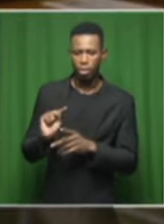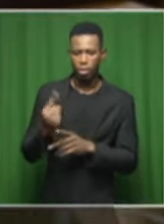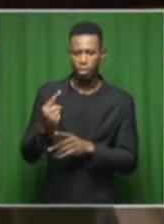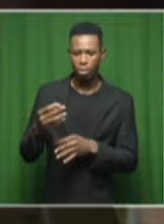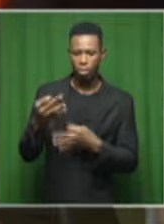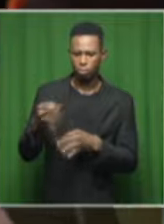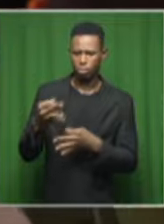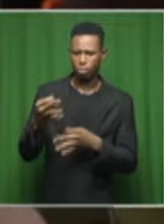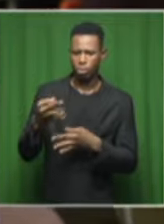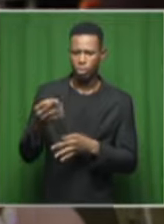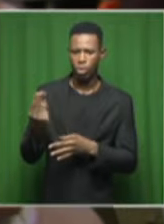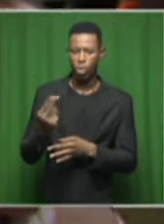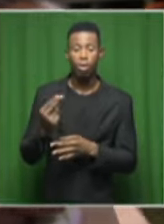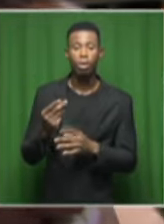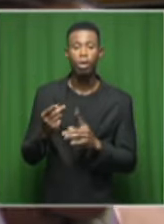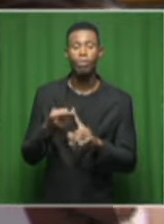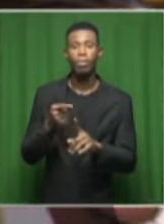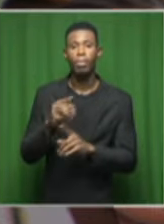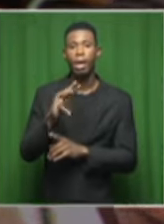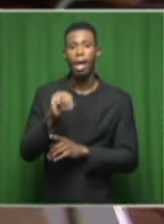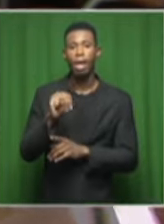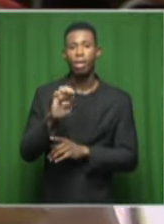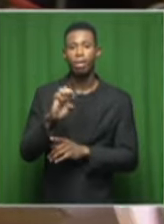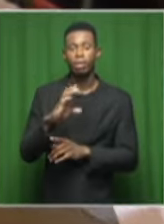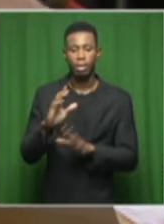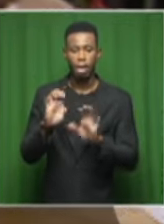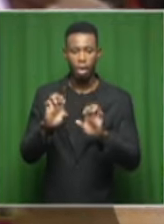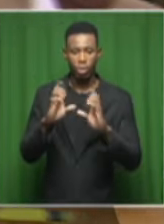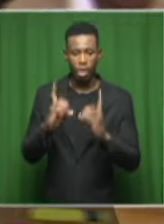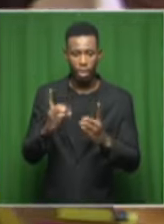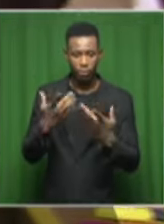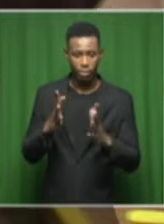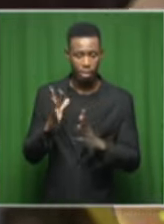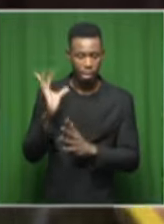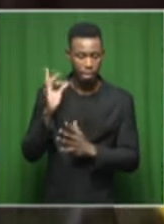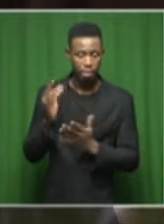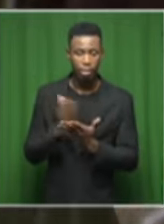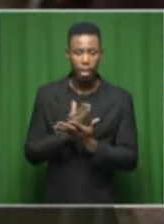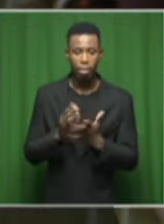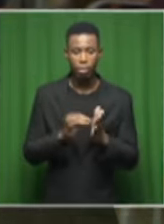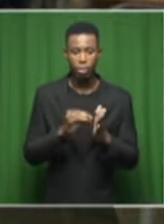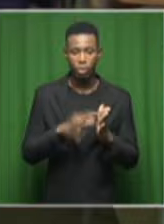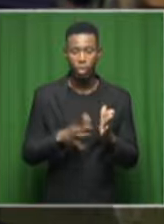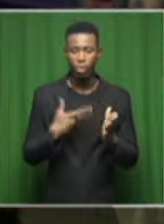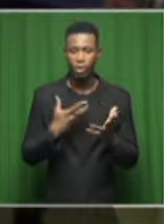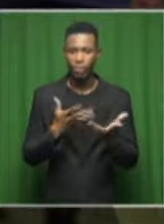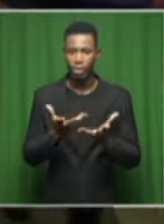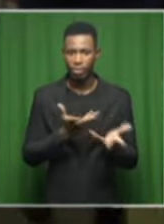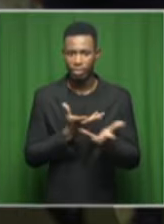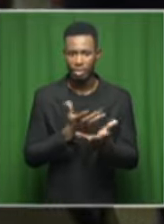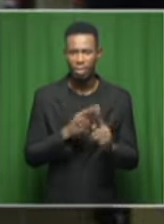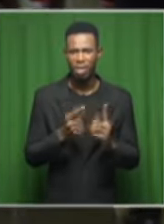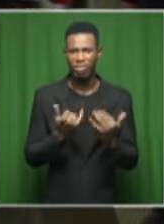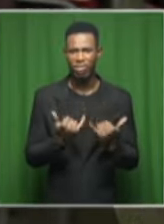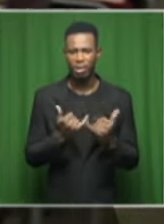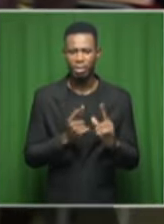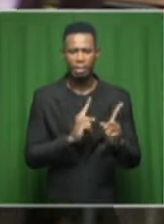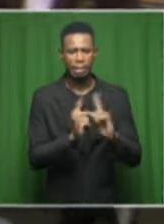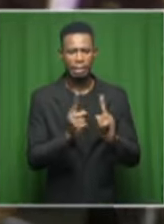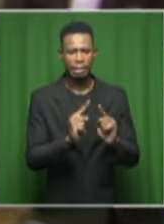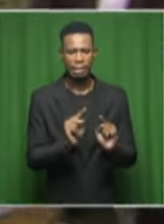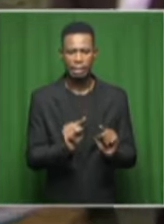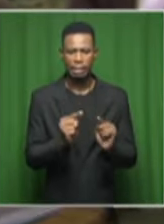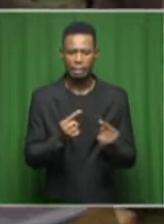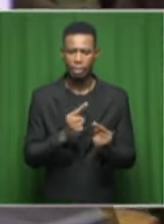heard from the MEC of Education as well as some of the students earlier on that we did get to speak to. We are unable to speak to them right now as they